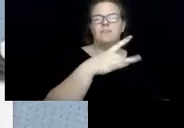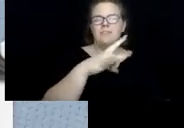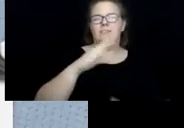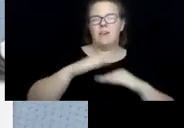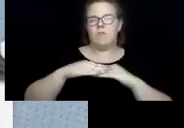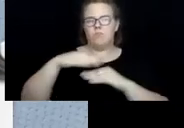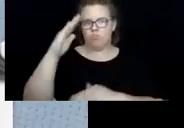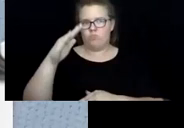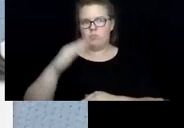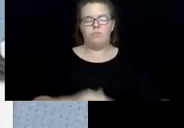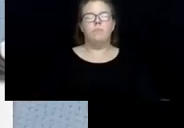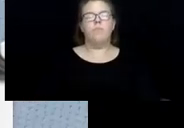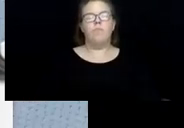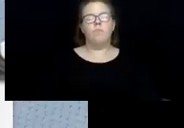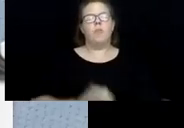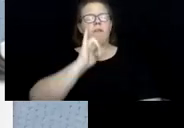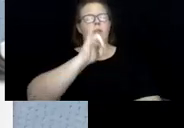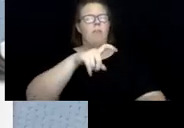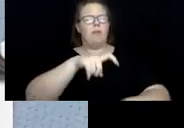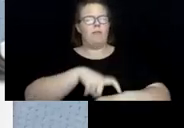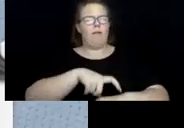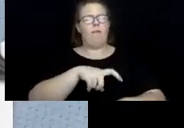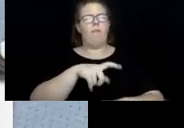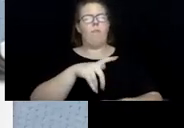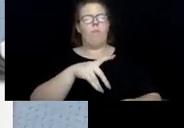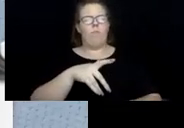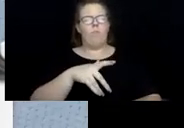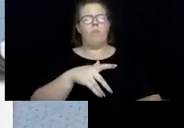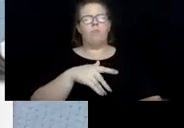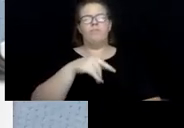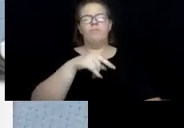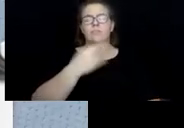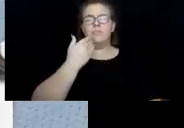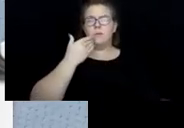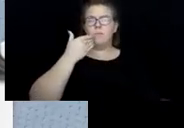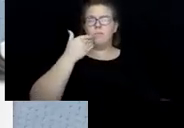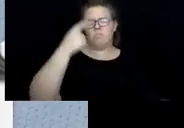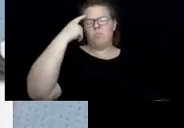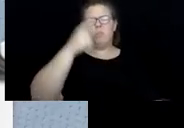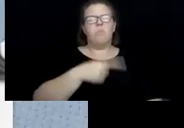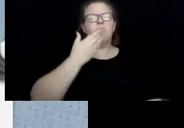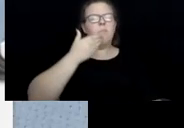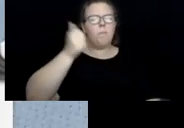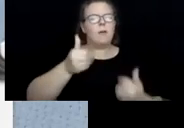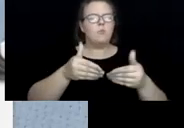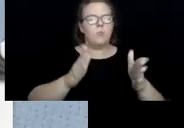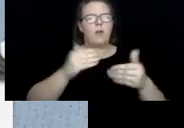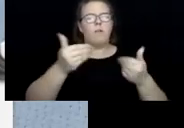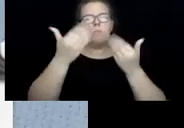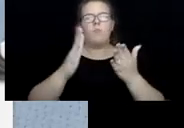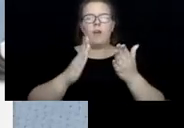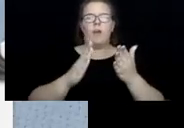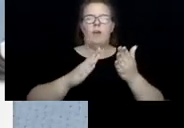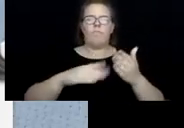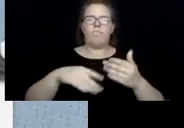So the thought process at that time was that this is the best way to provide more efficient services to people